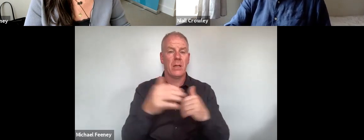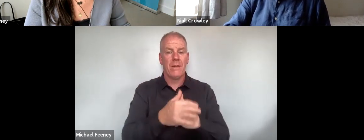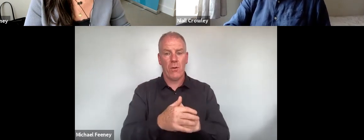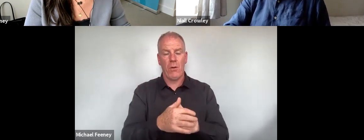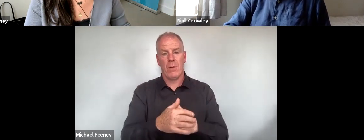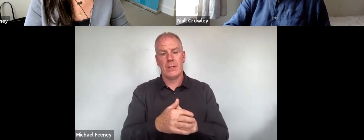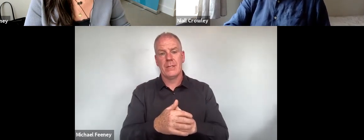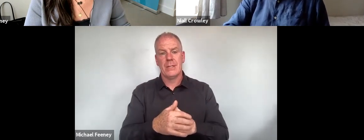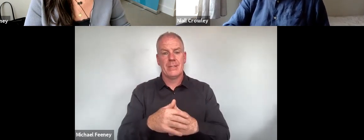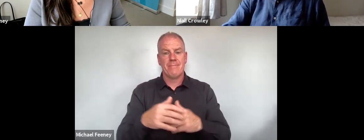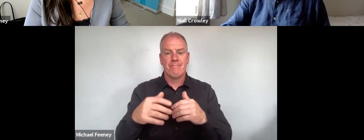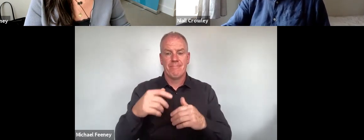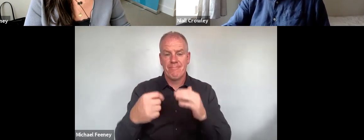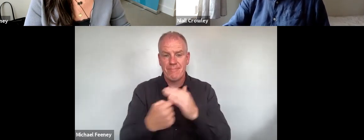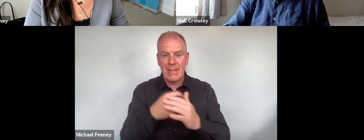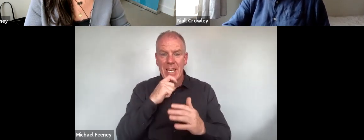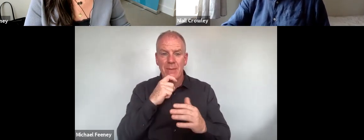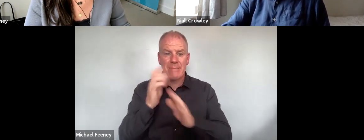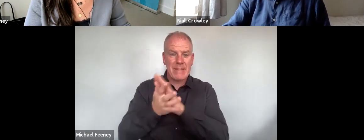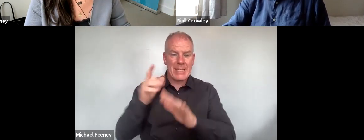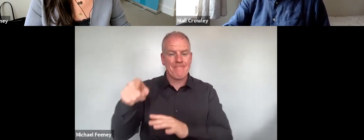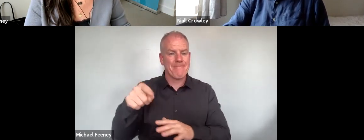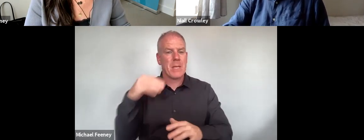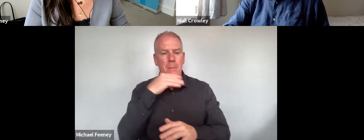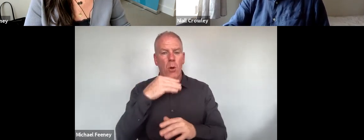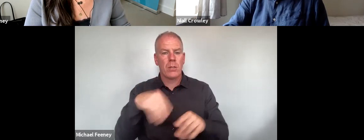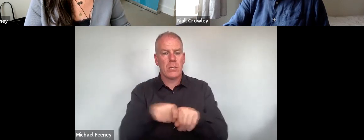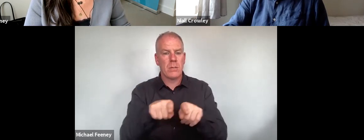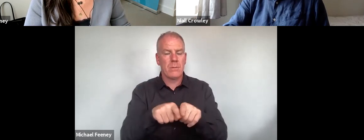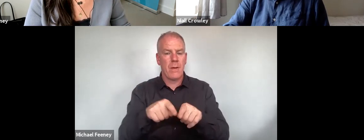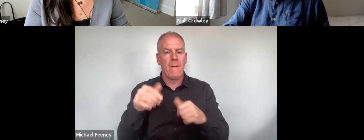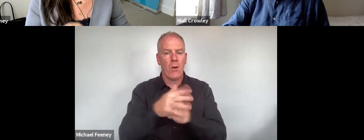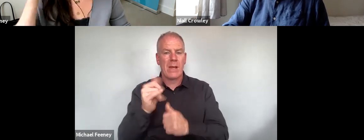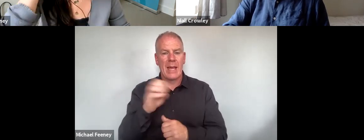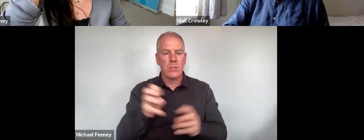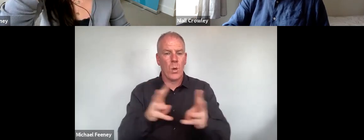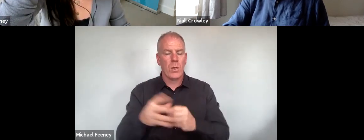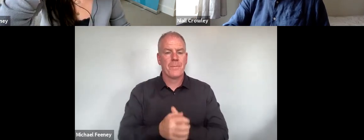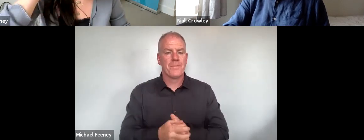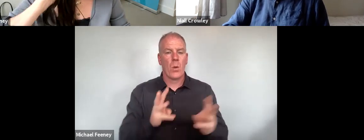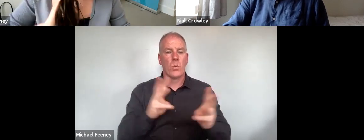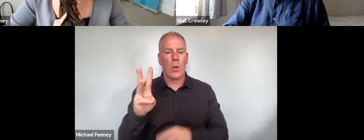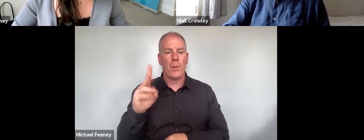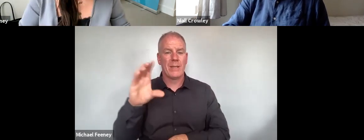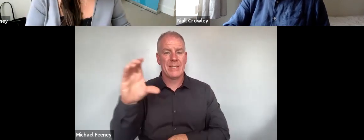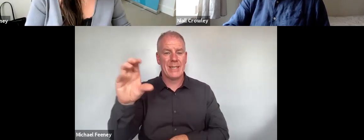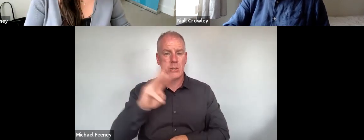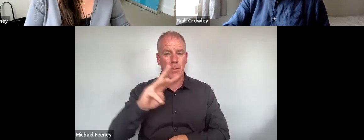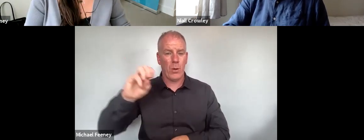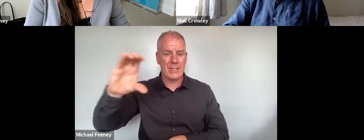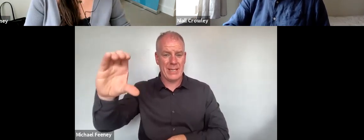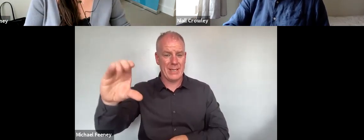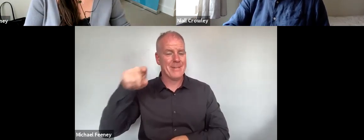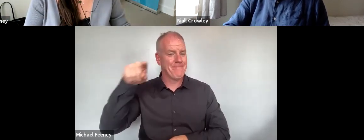cases under the equality legislation is also important in ensuring a critical mass of casework. The Workplace Relations Commission is